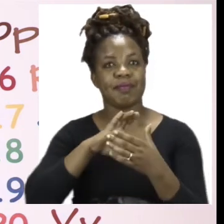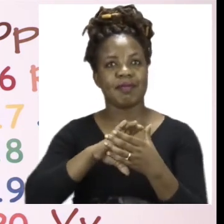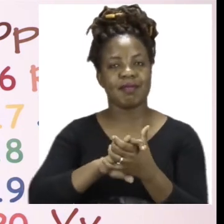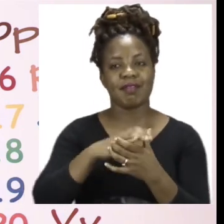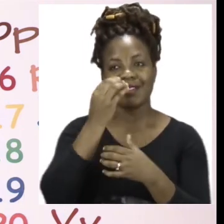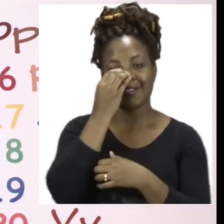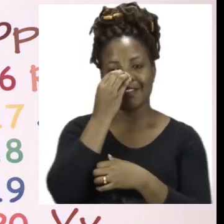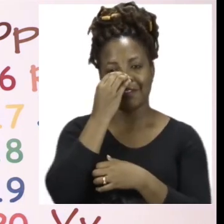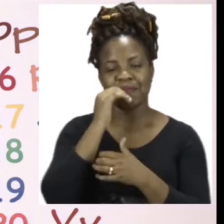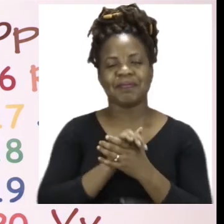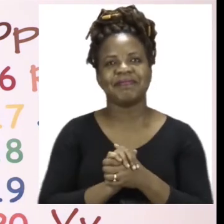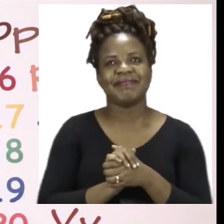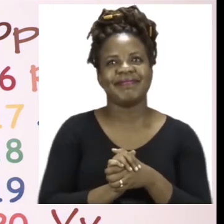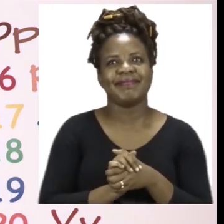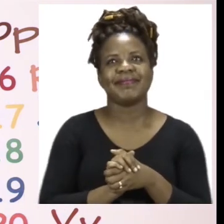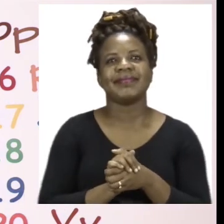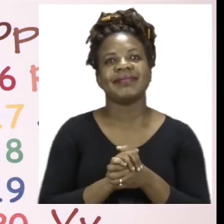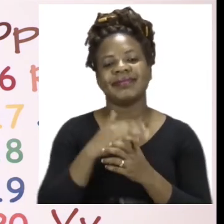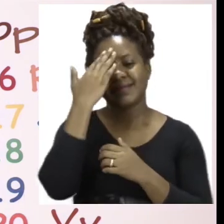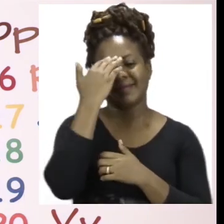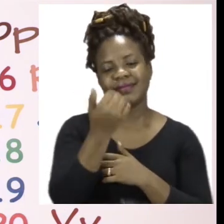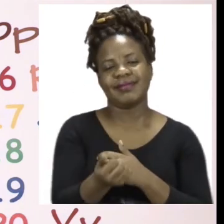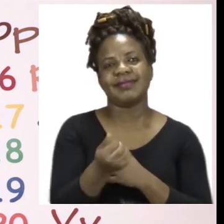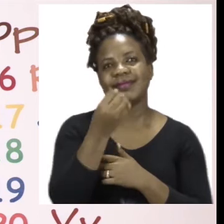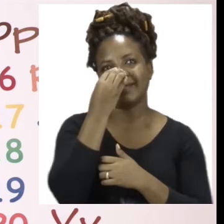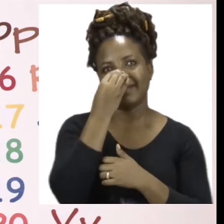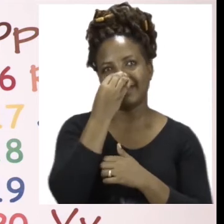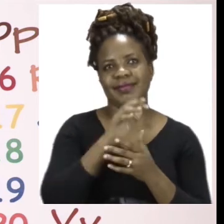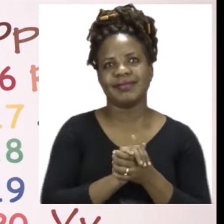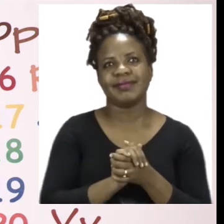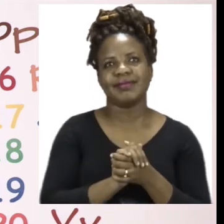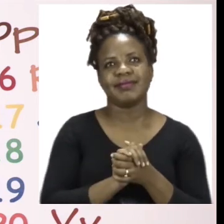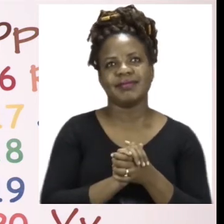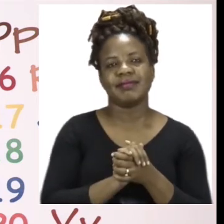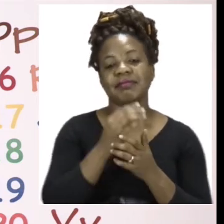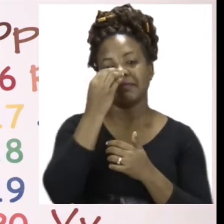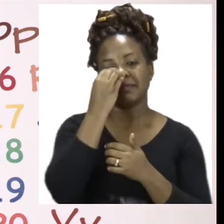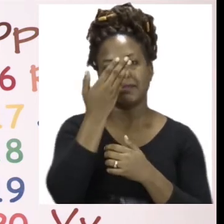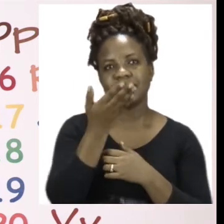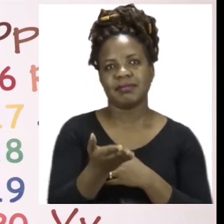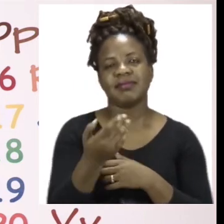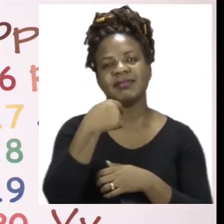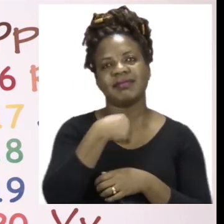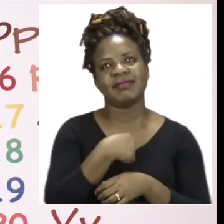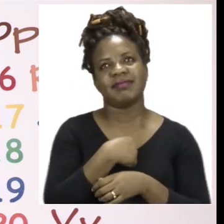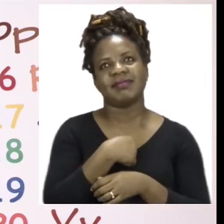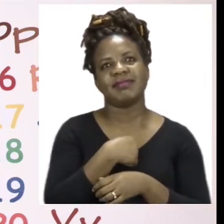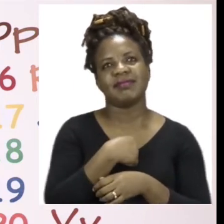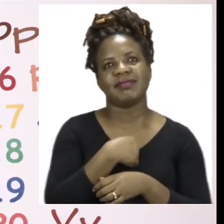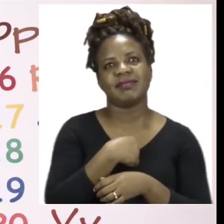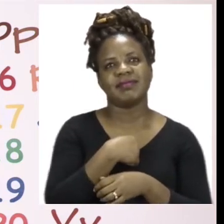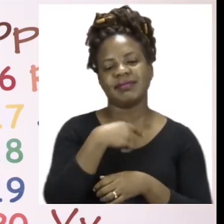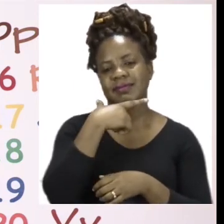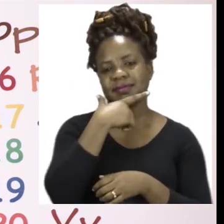around. Oh, hello Sashi. So from Sashi and I, we would